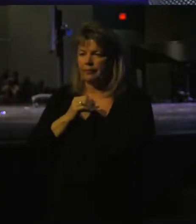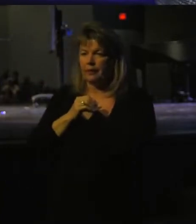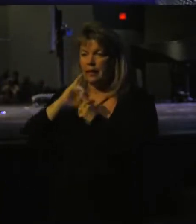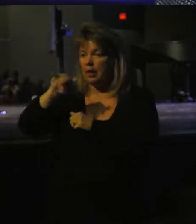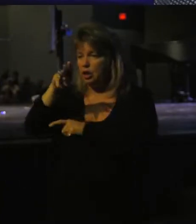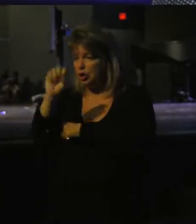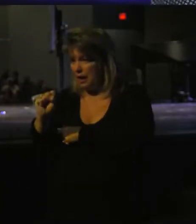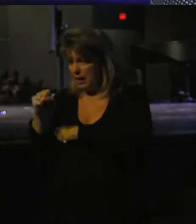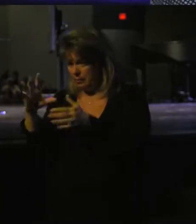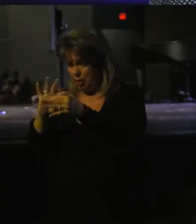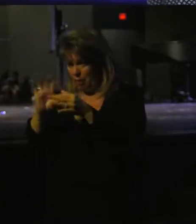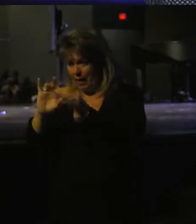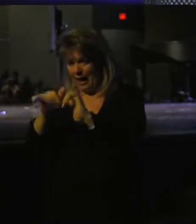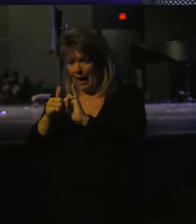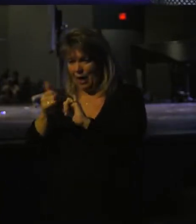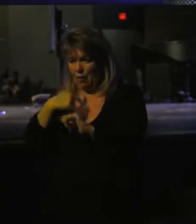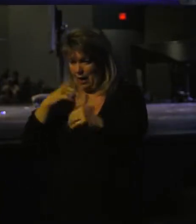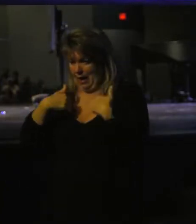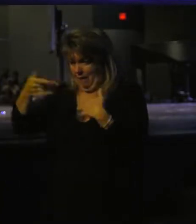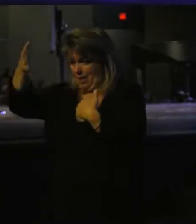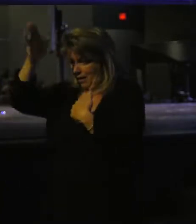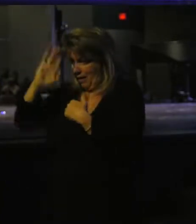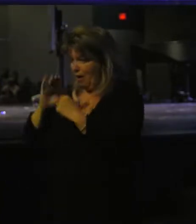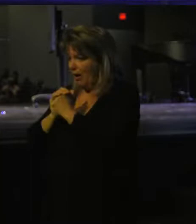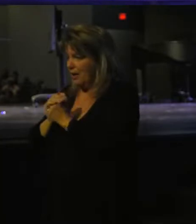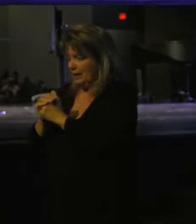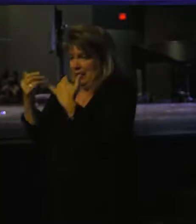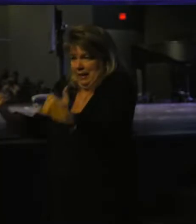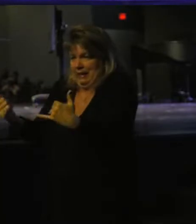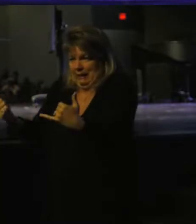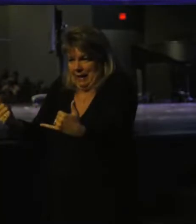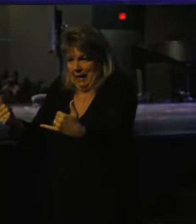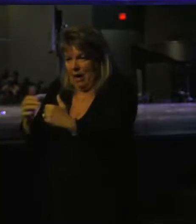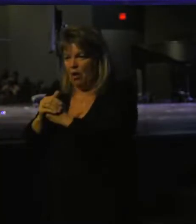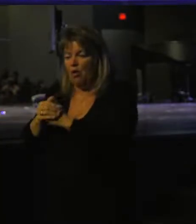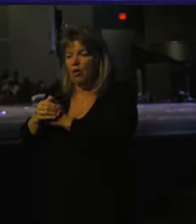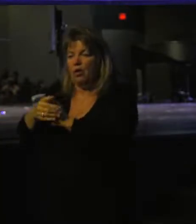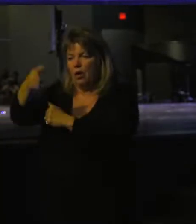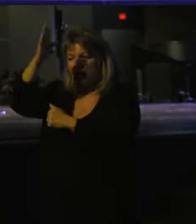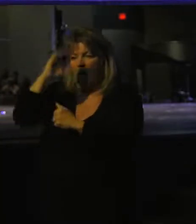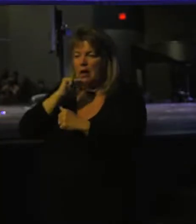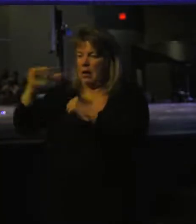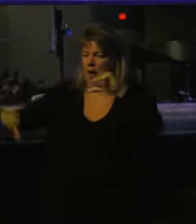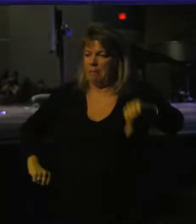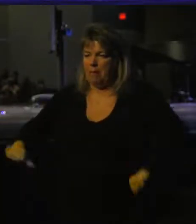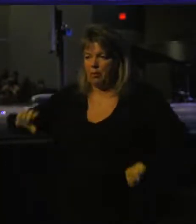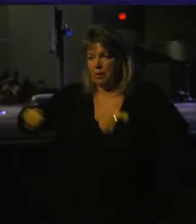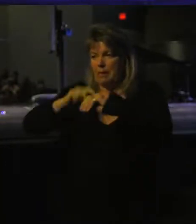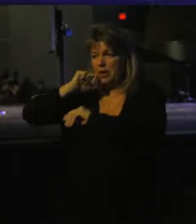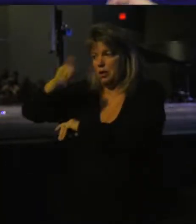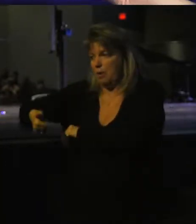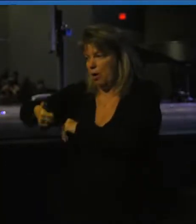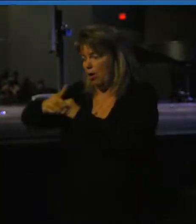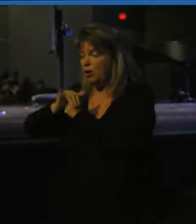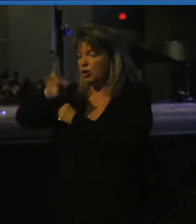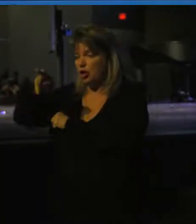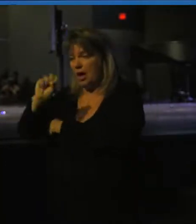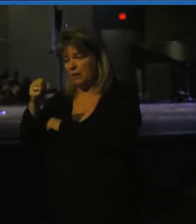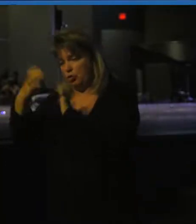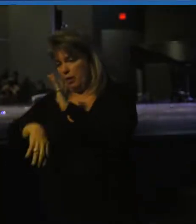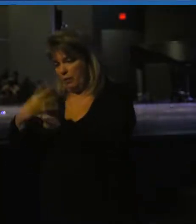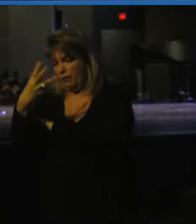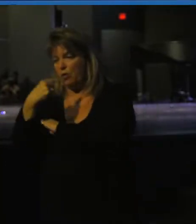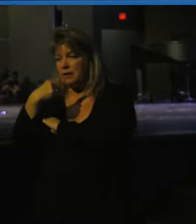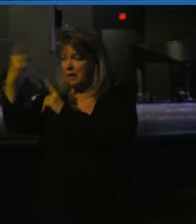James talks about how we have a God that is a here and now God and talks about not boasting about tomorrow in James chapter 4.